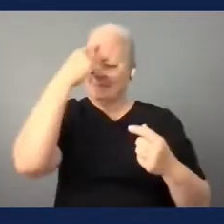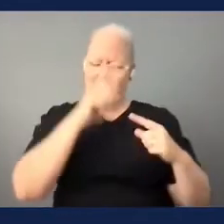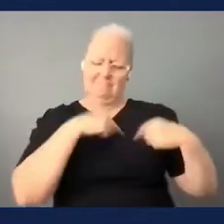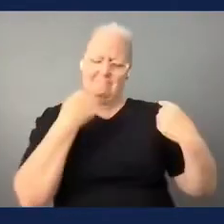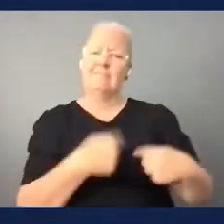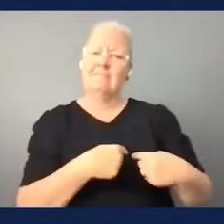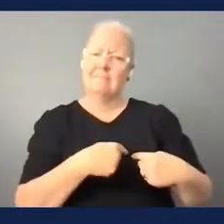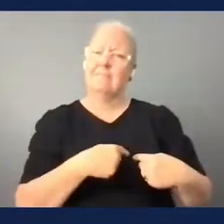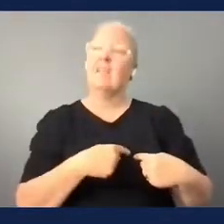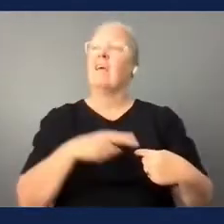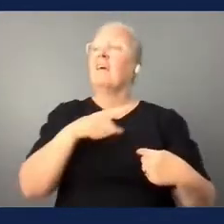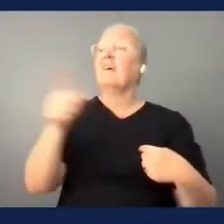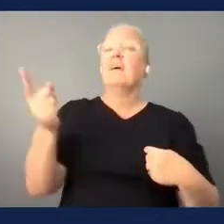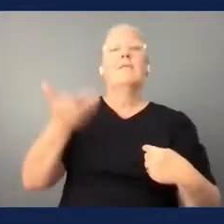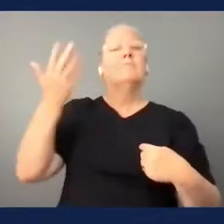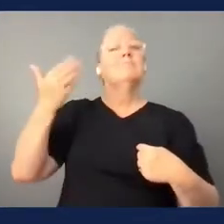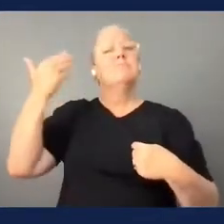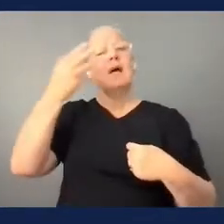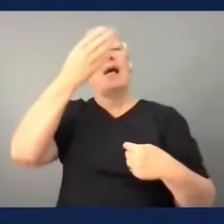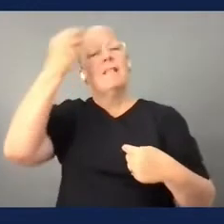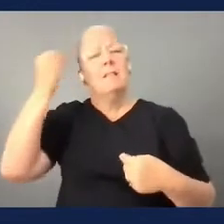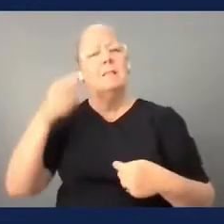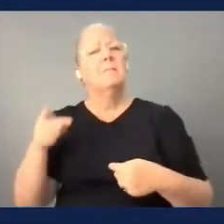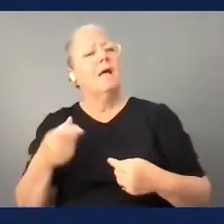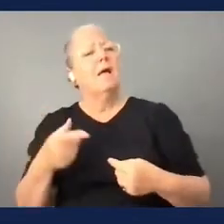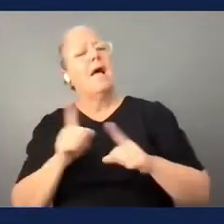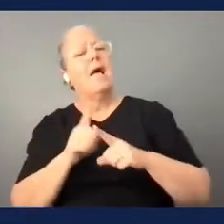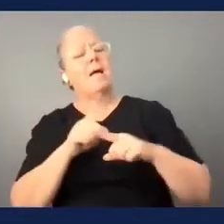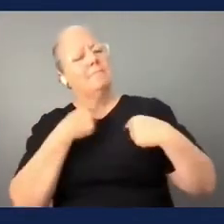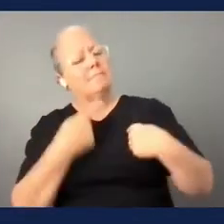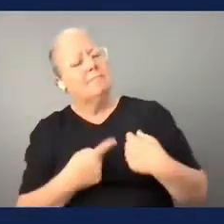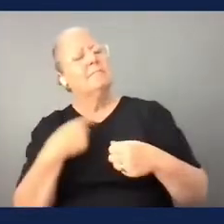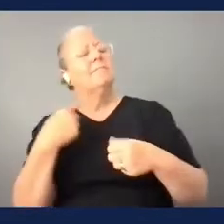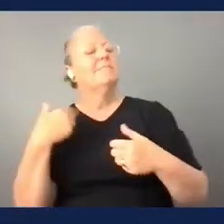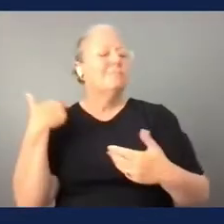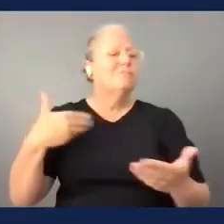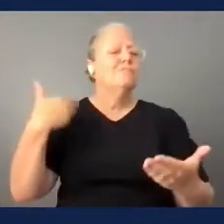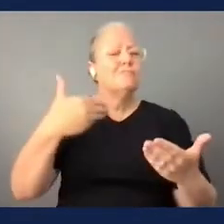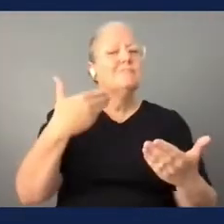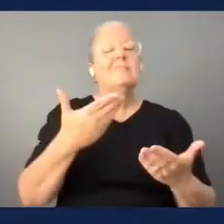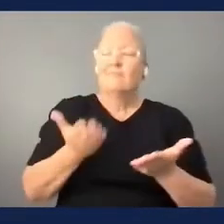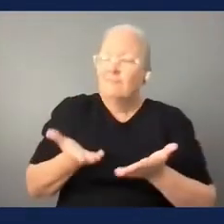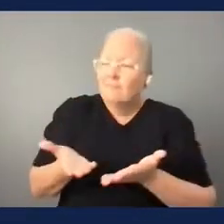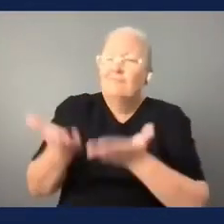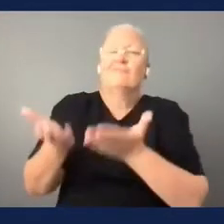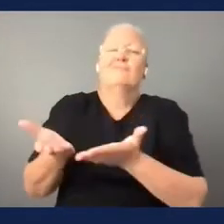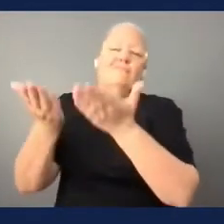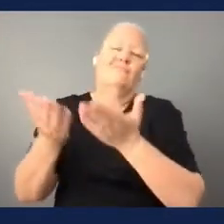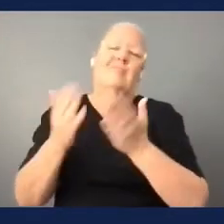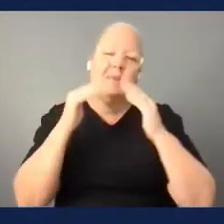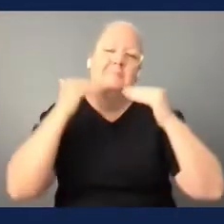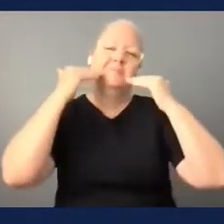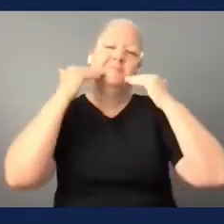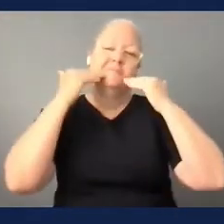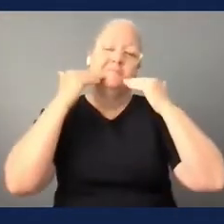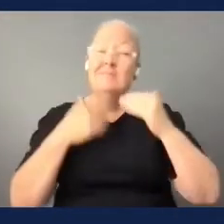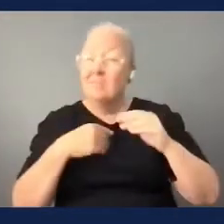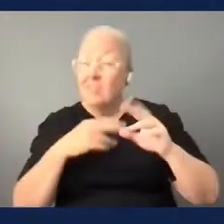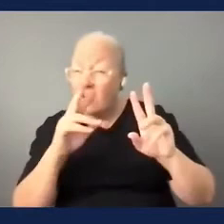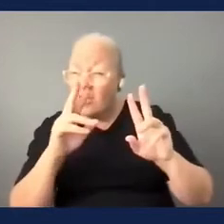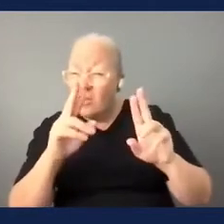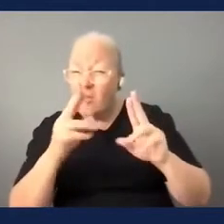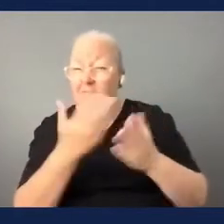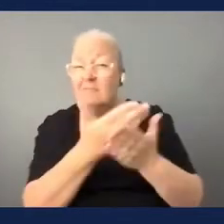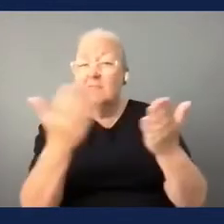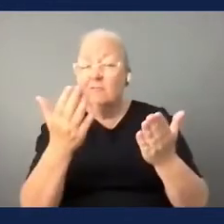and it will create a great community spirit and drive behind it i hope that kind of gives you an idea so what we're